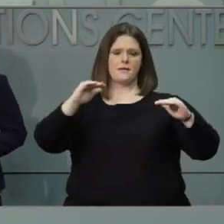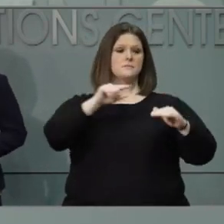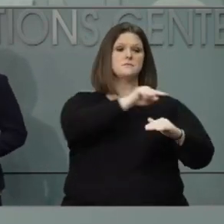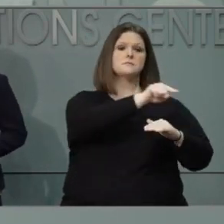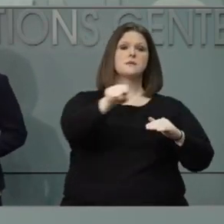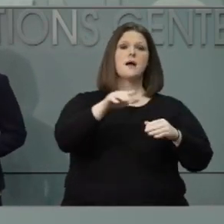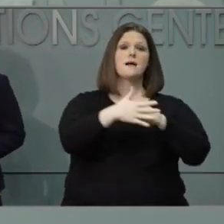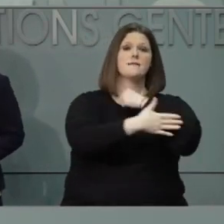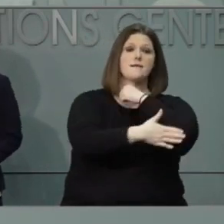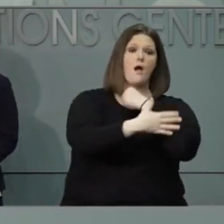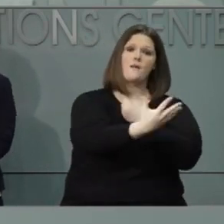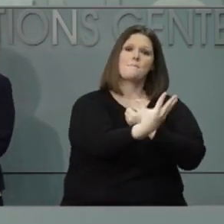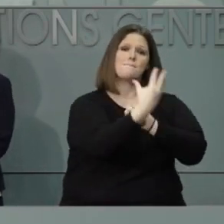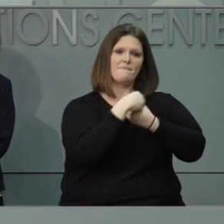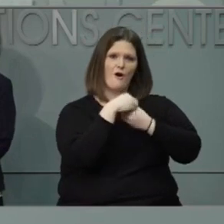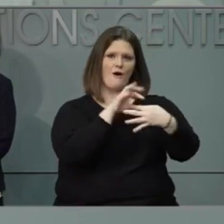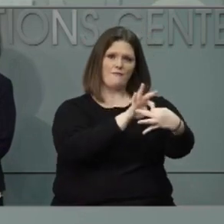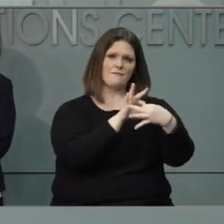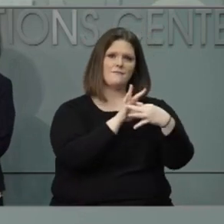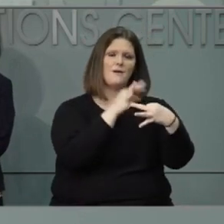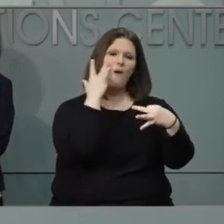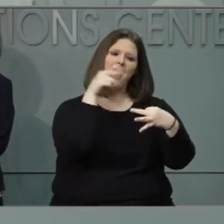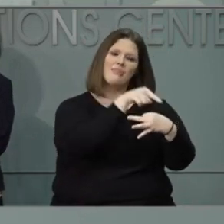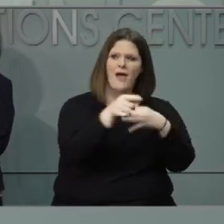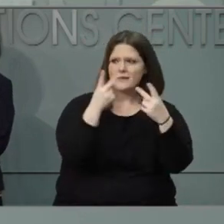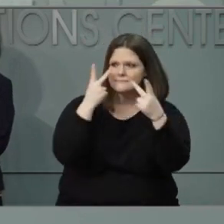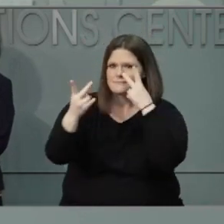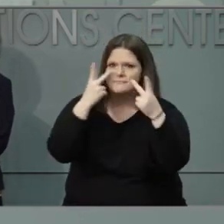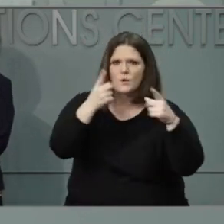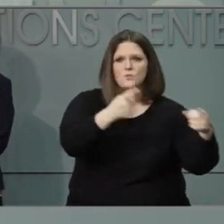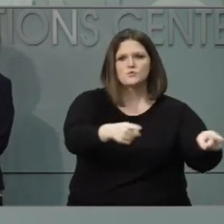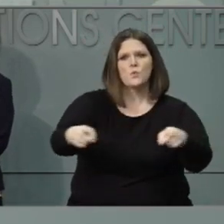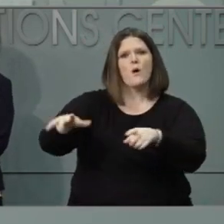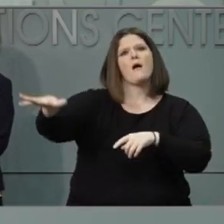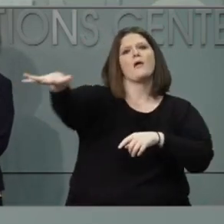engaged, again, because they are our eyes and ears on the ground. Thank you.